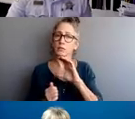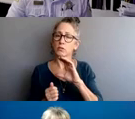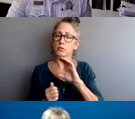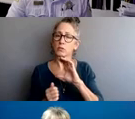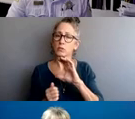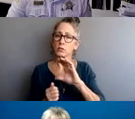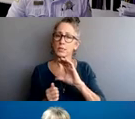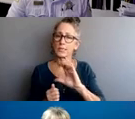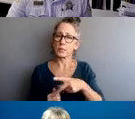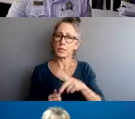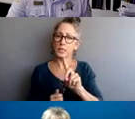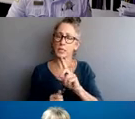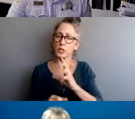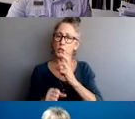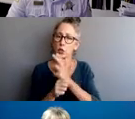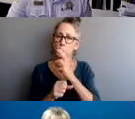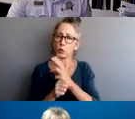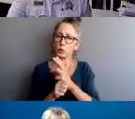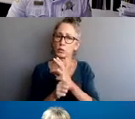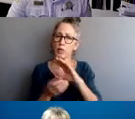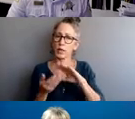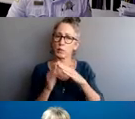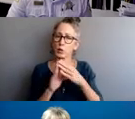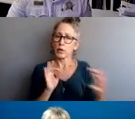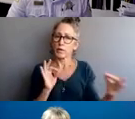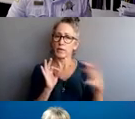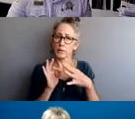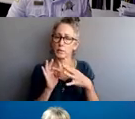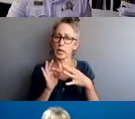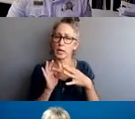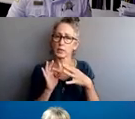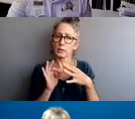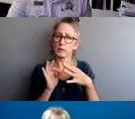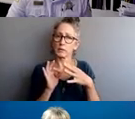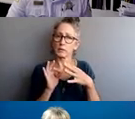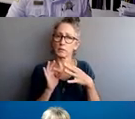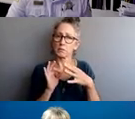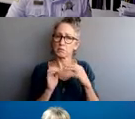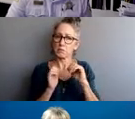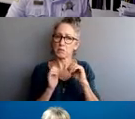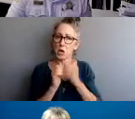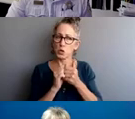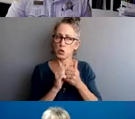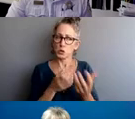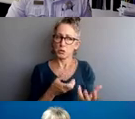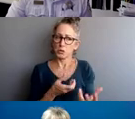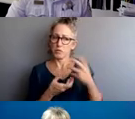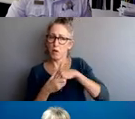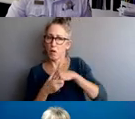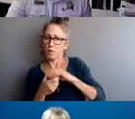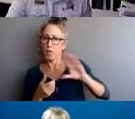integrate it into our review process as we revise the policies. How are we, you know, informing the policies with community input?